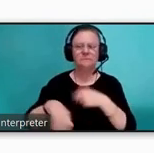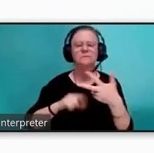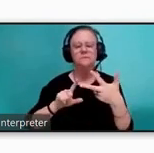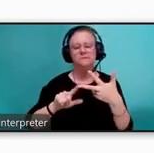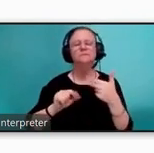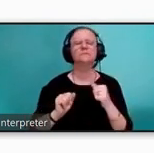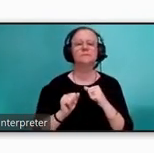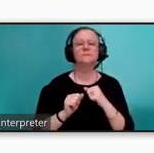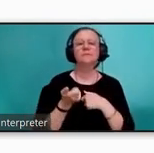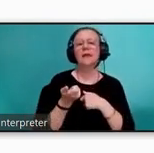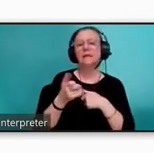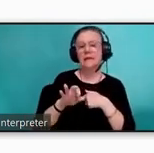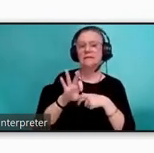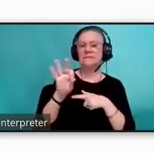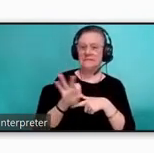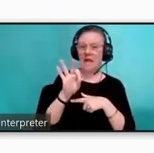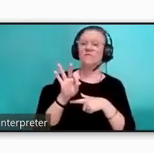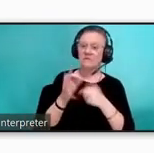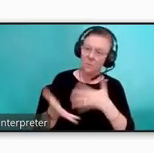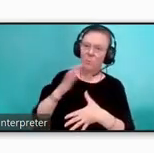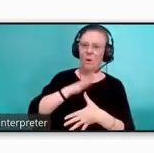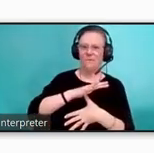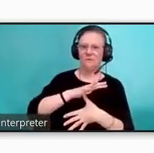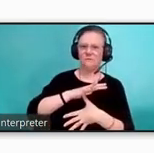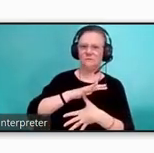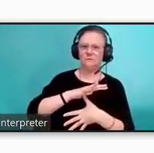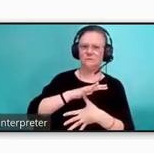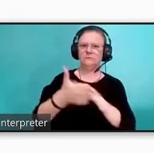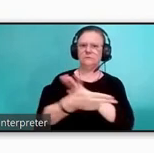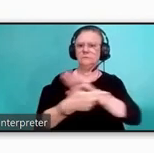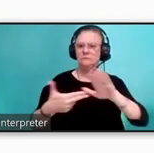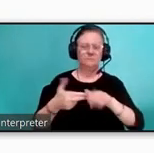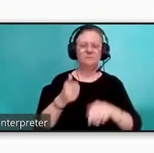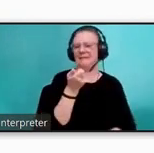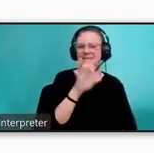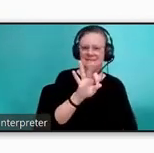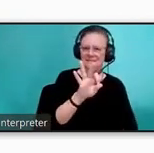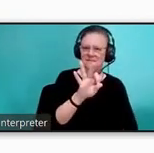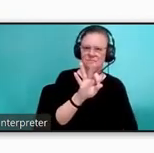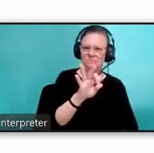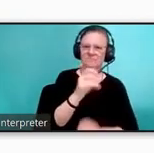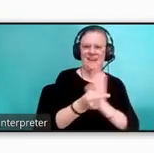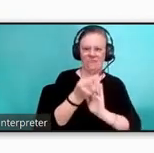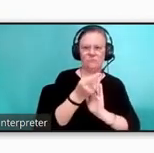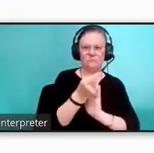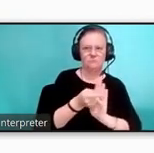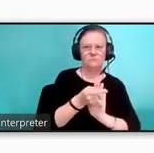19F was considered the main trunk. This became designated as just Route 19 and runs every hour.